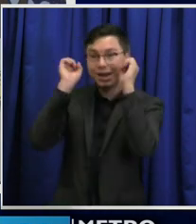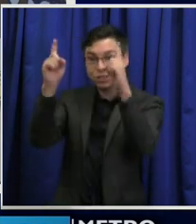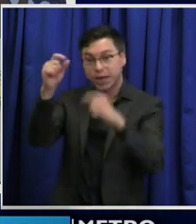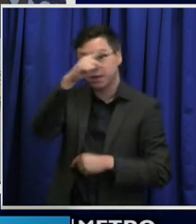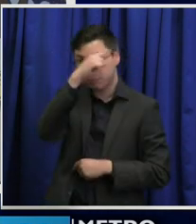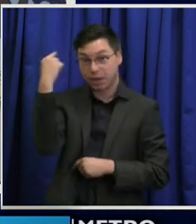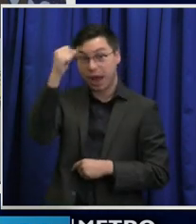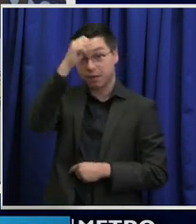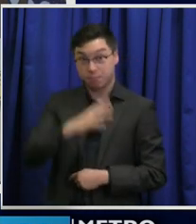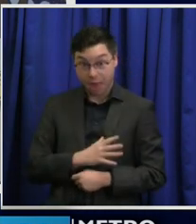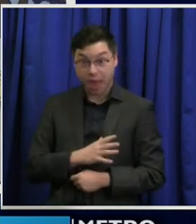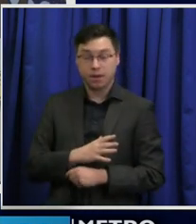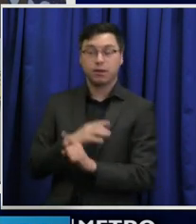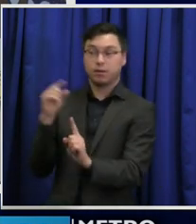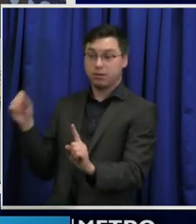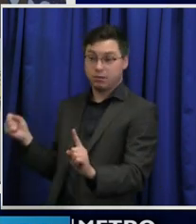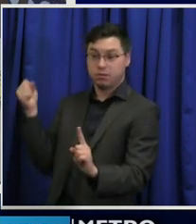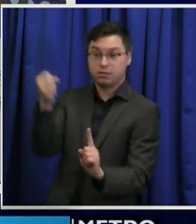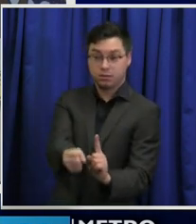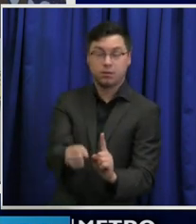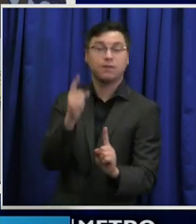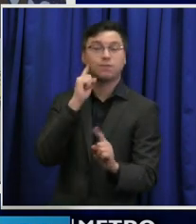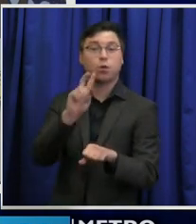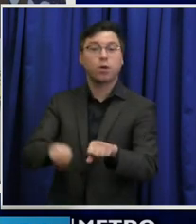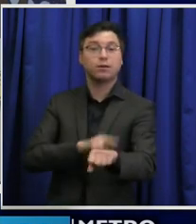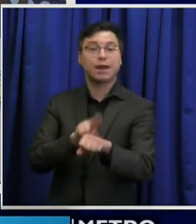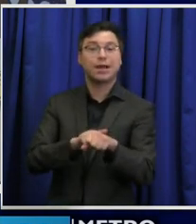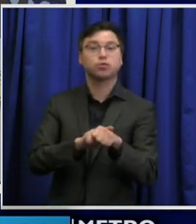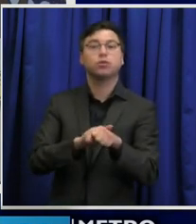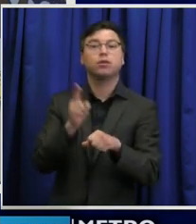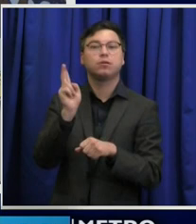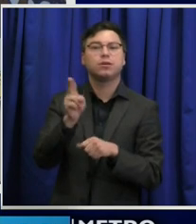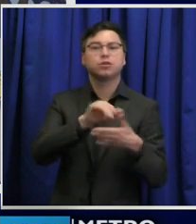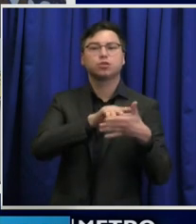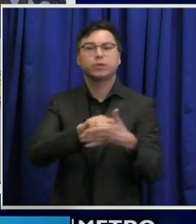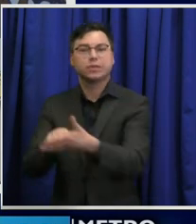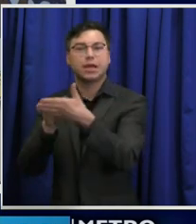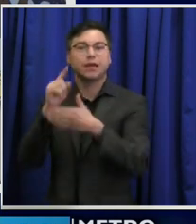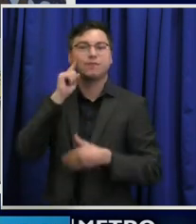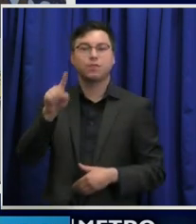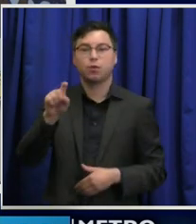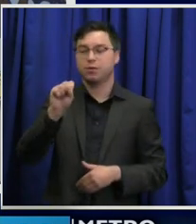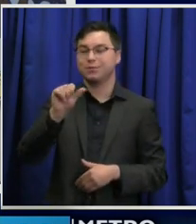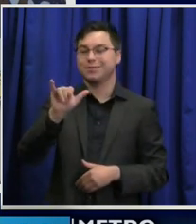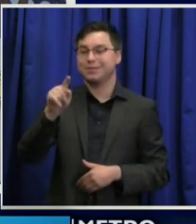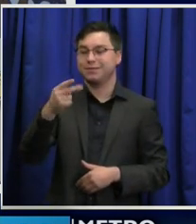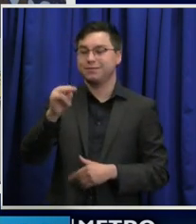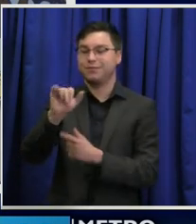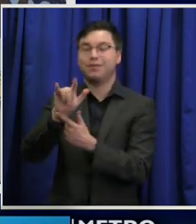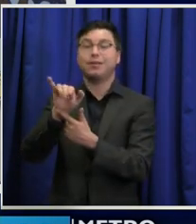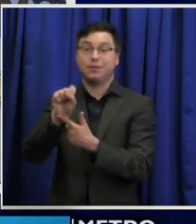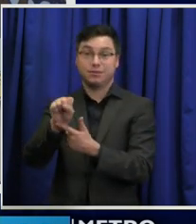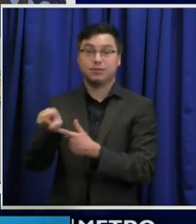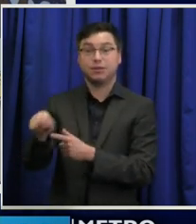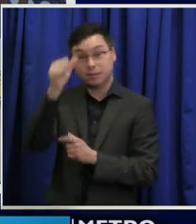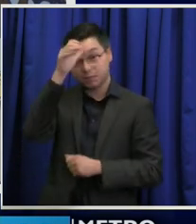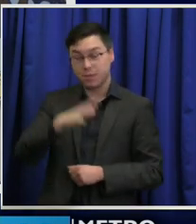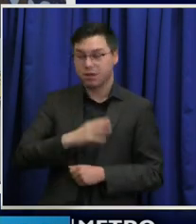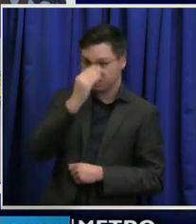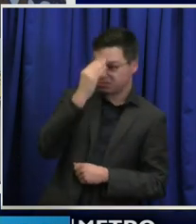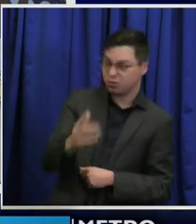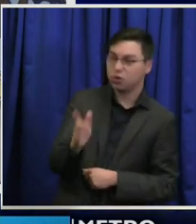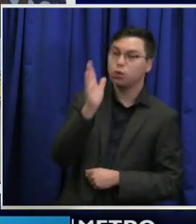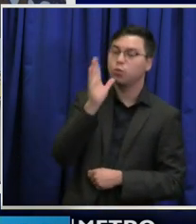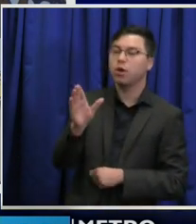men in a study, natural study, natural history study of syphilis. The men were told they were being treated for bad